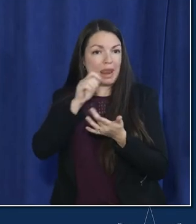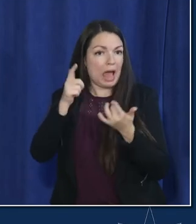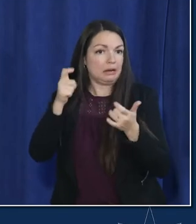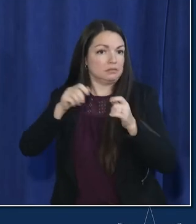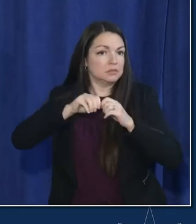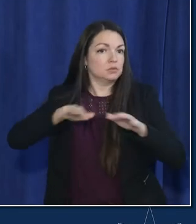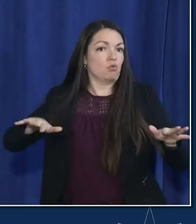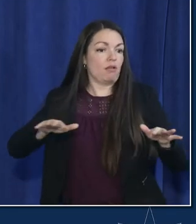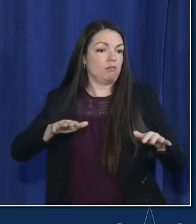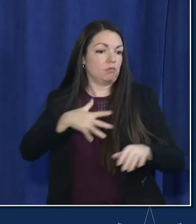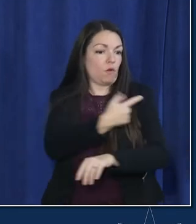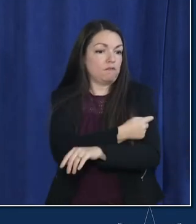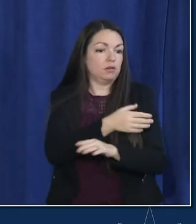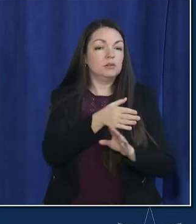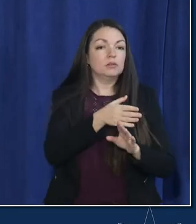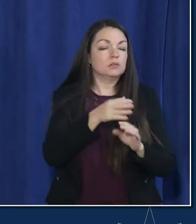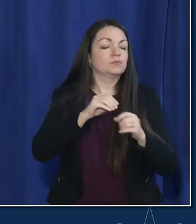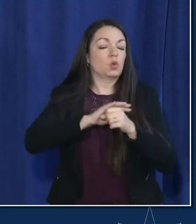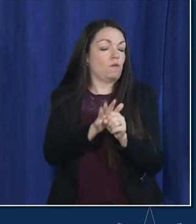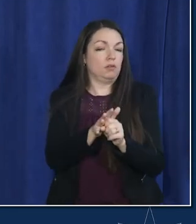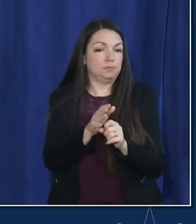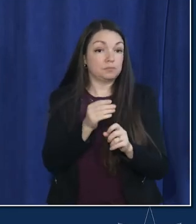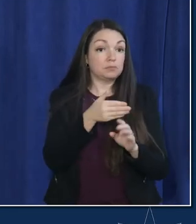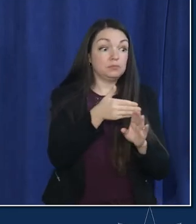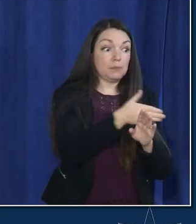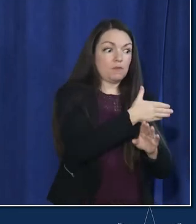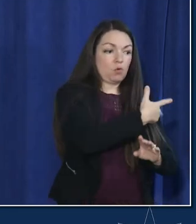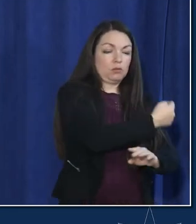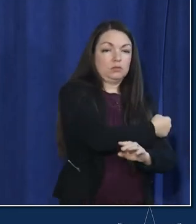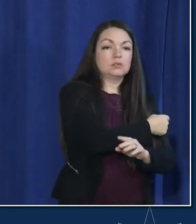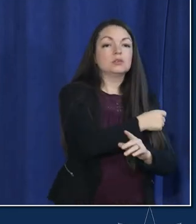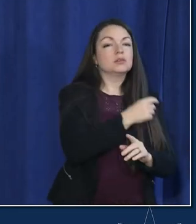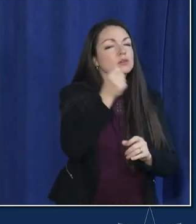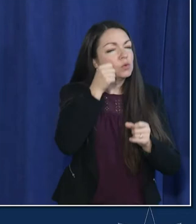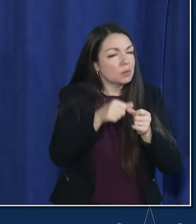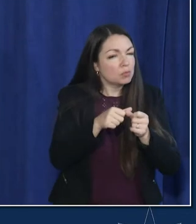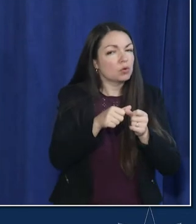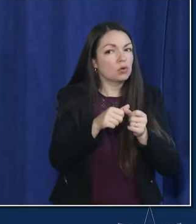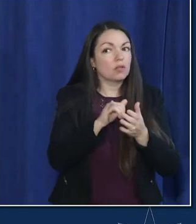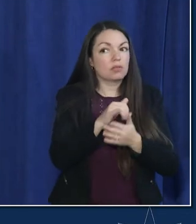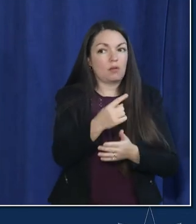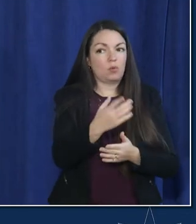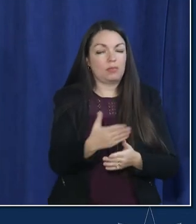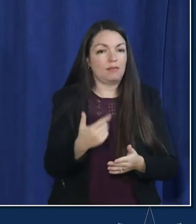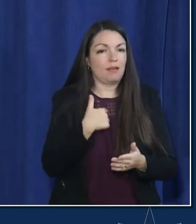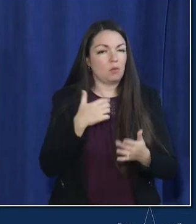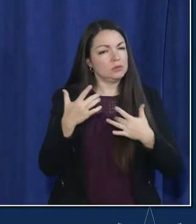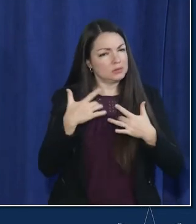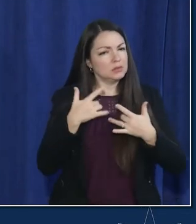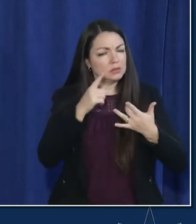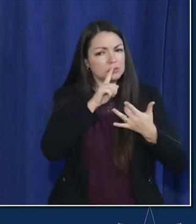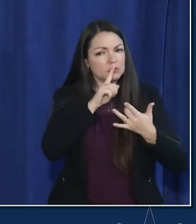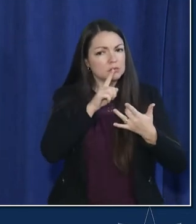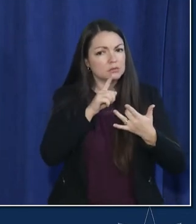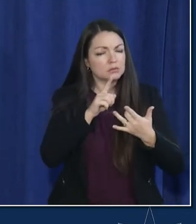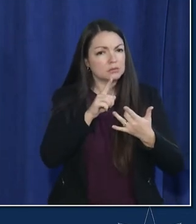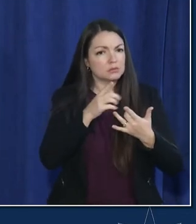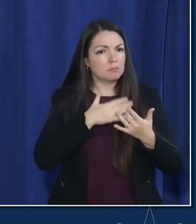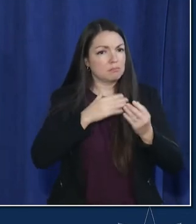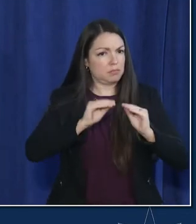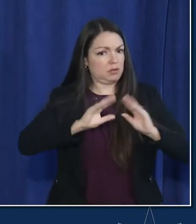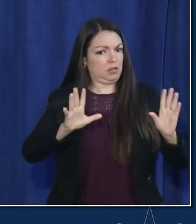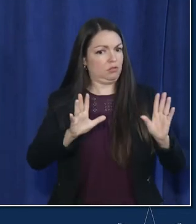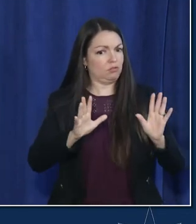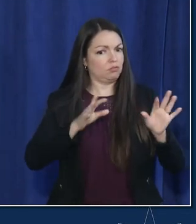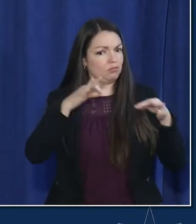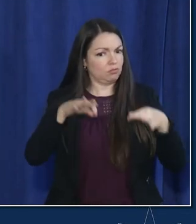even before vaccines were available and you know if you remember very early on this is one of the things i was being pretty vocal about um because